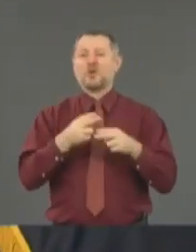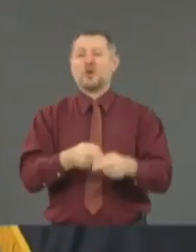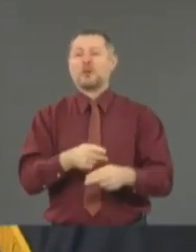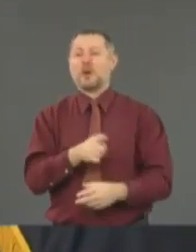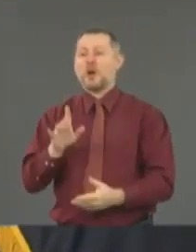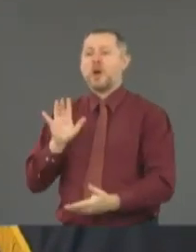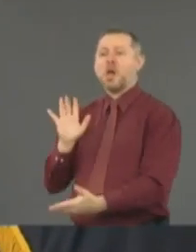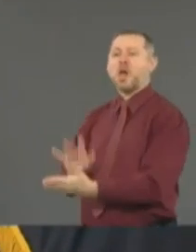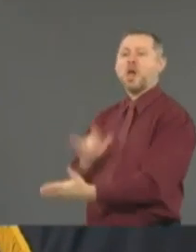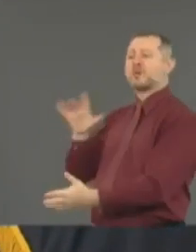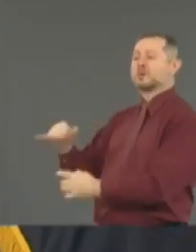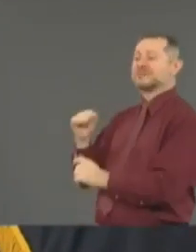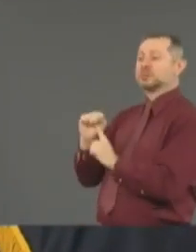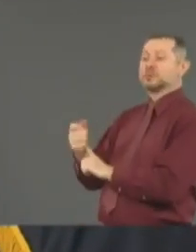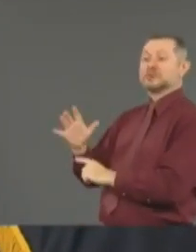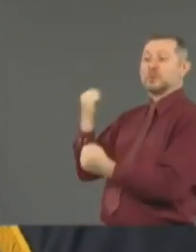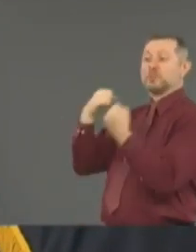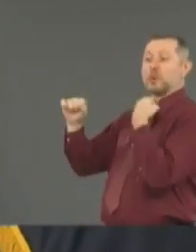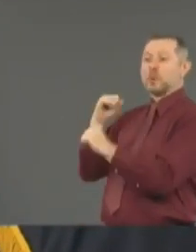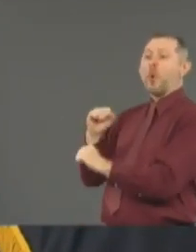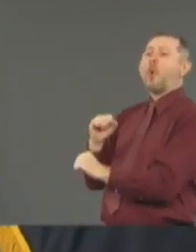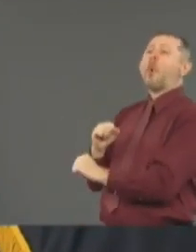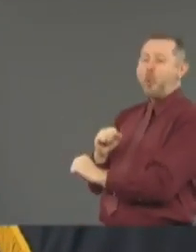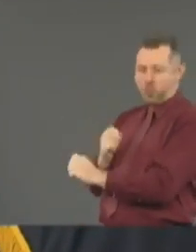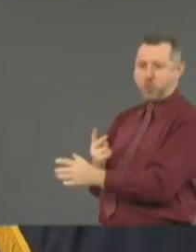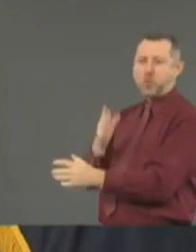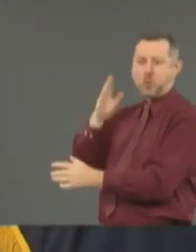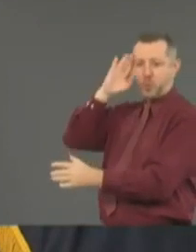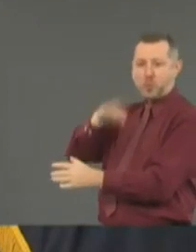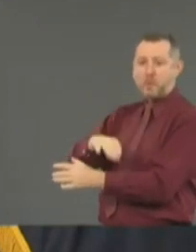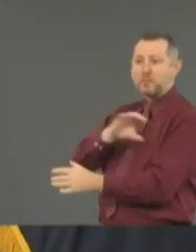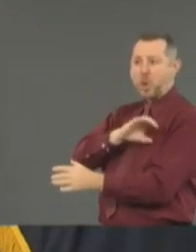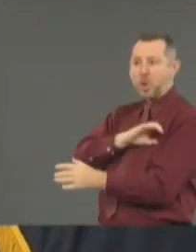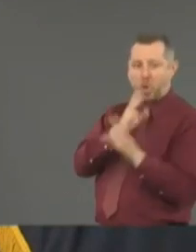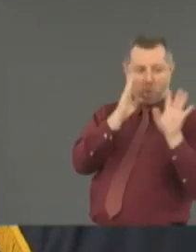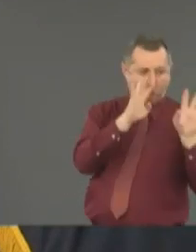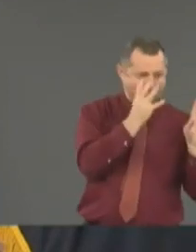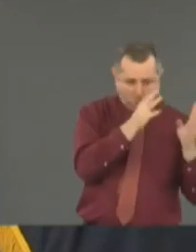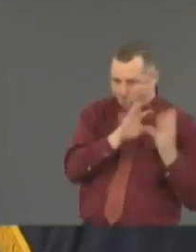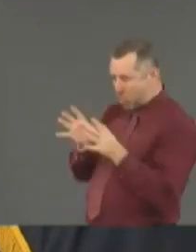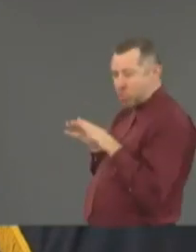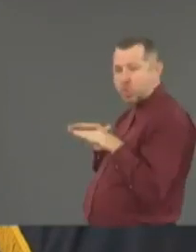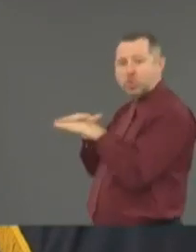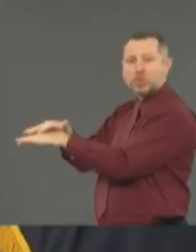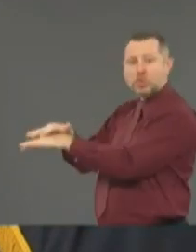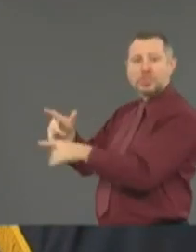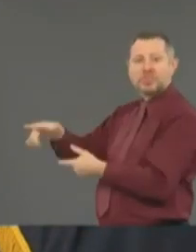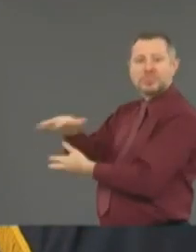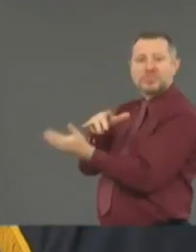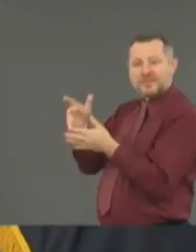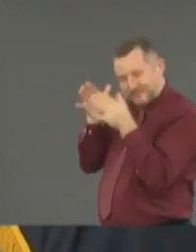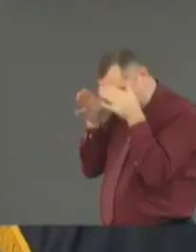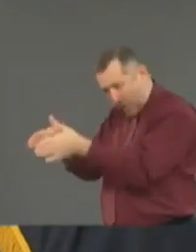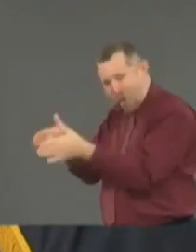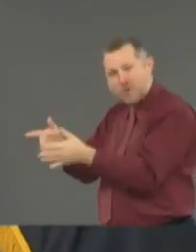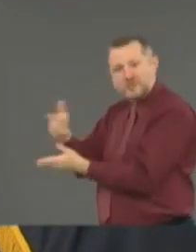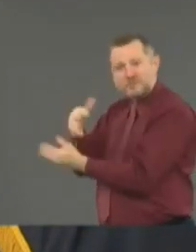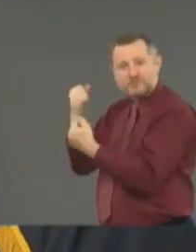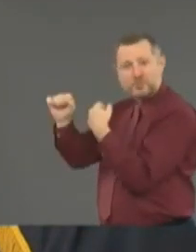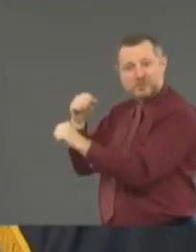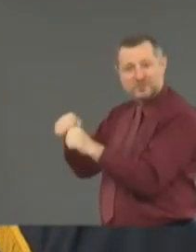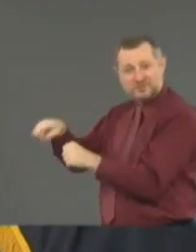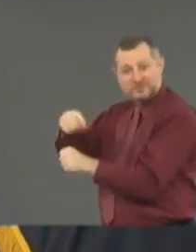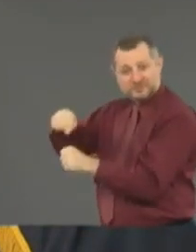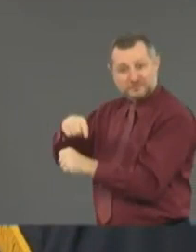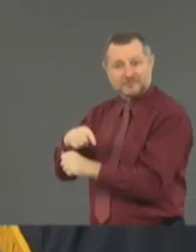protests. They know that the police are going to be busy with the protesters. They're then using